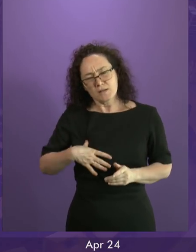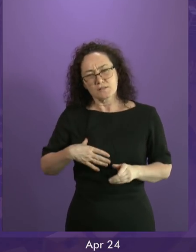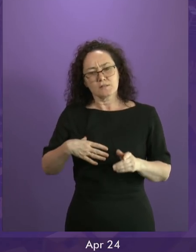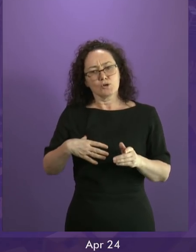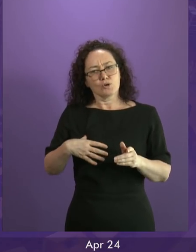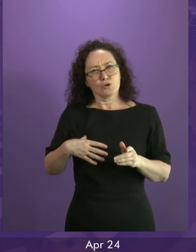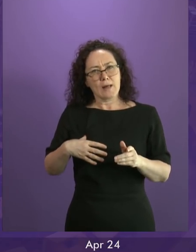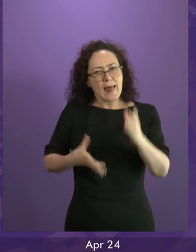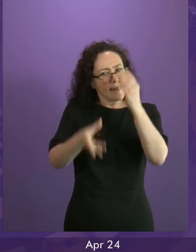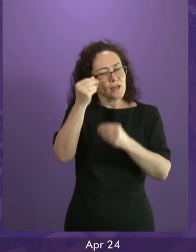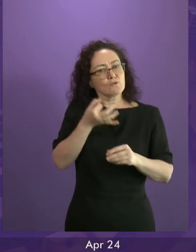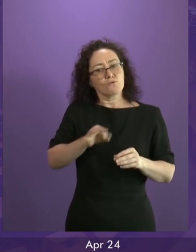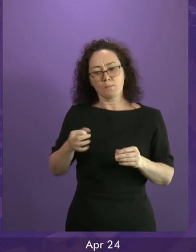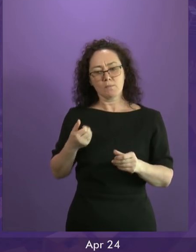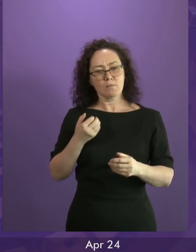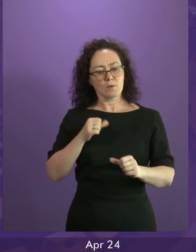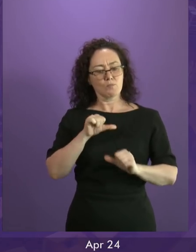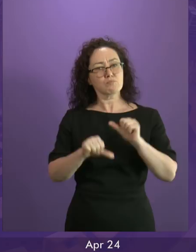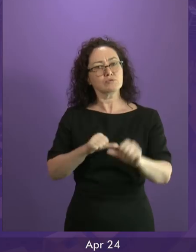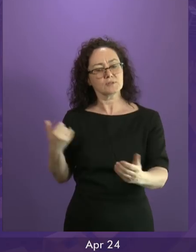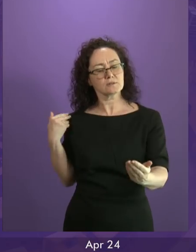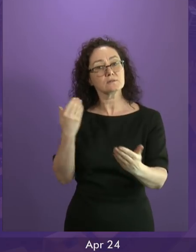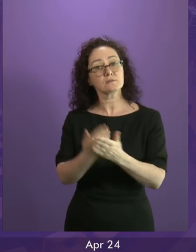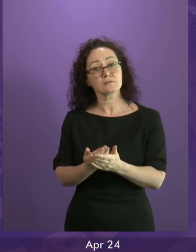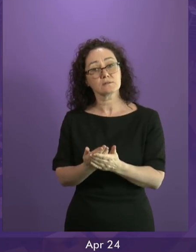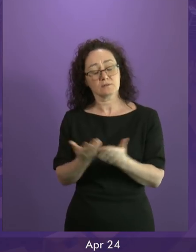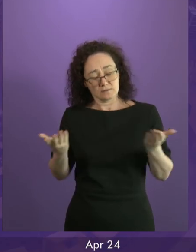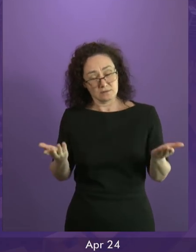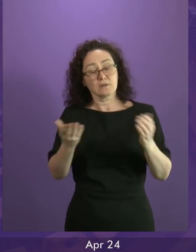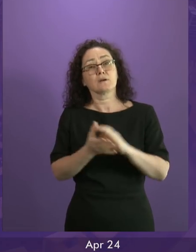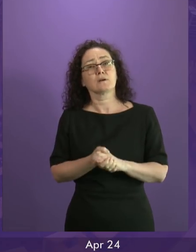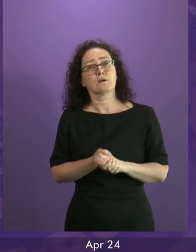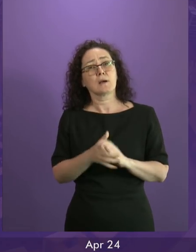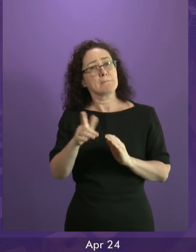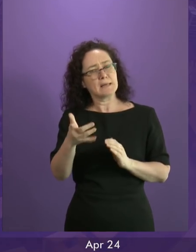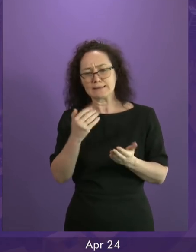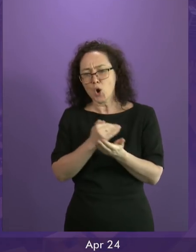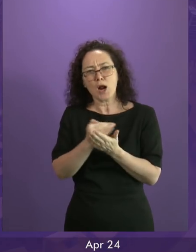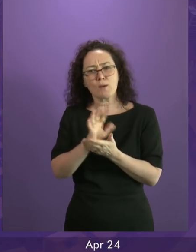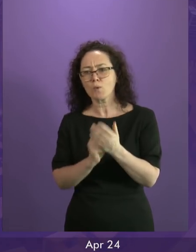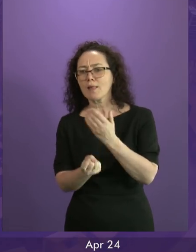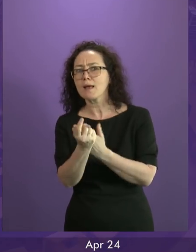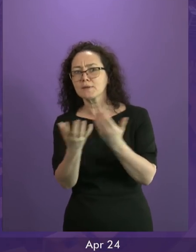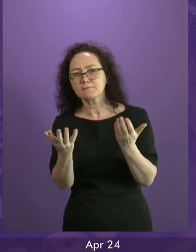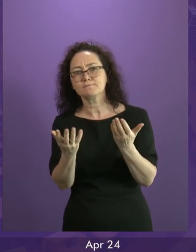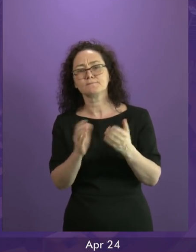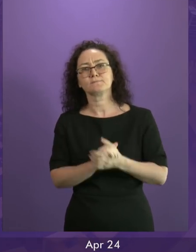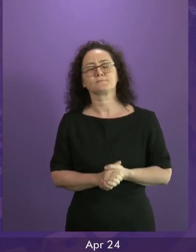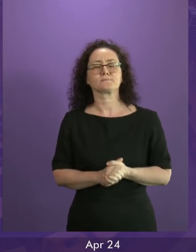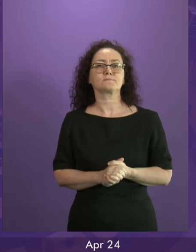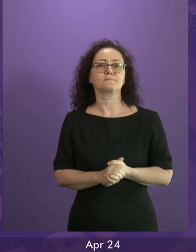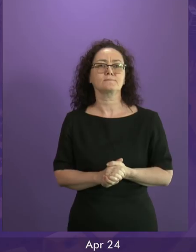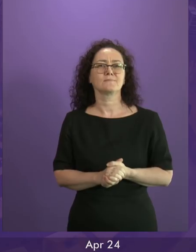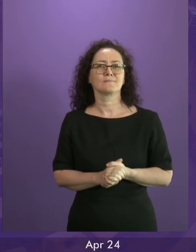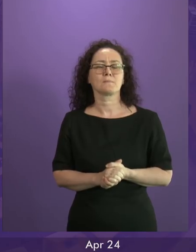Whether we like it or not, the continued lack of clarity around Brexit has implications for Scotland's decision-making, a point I will